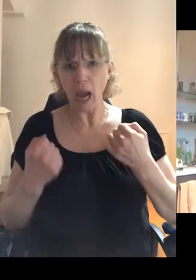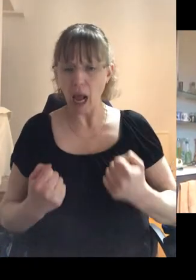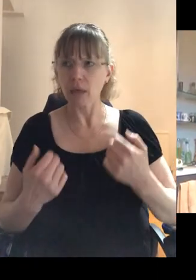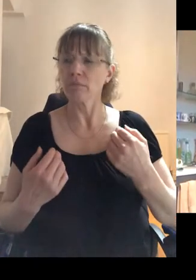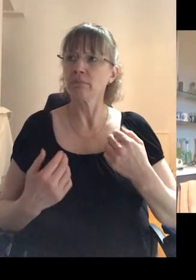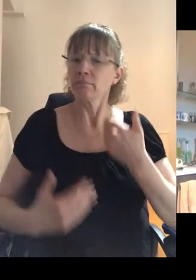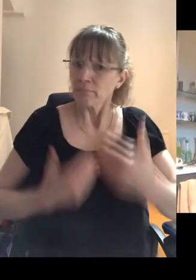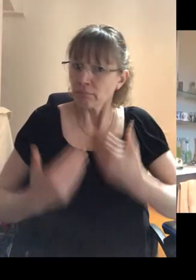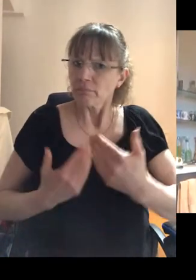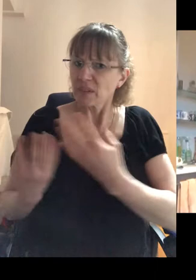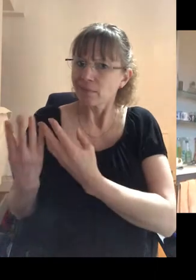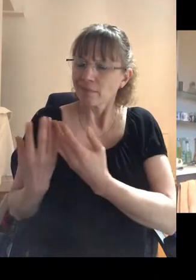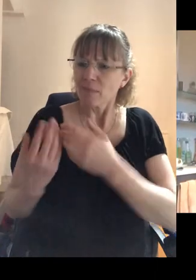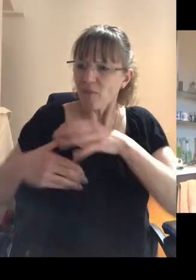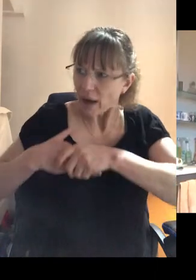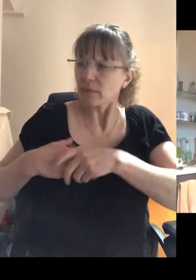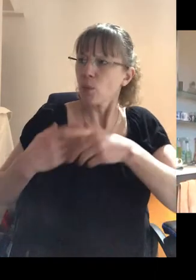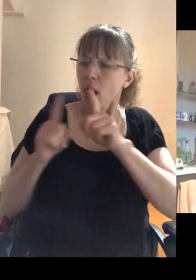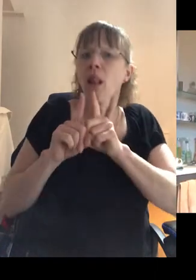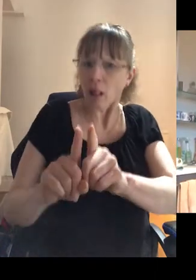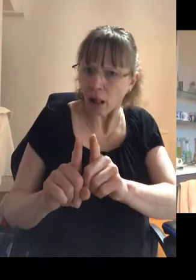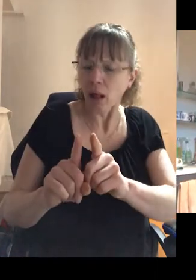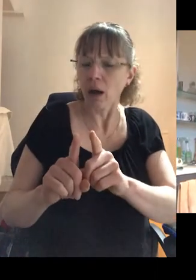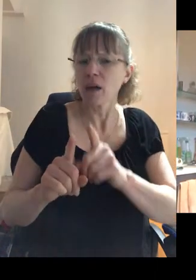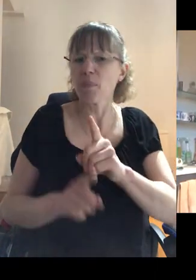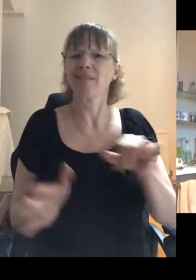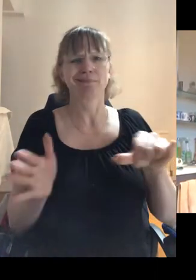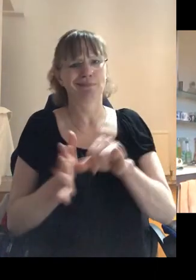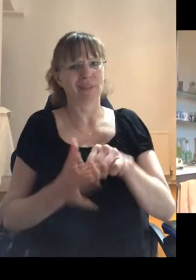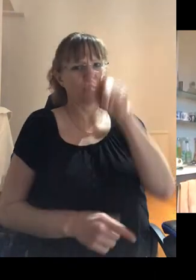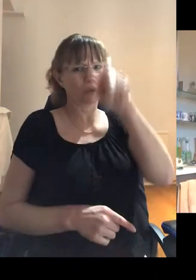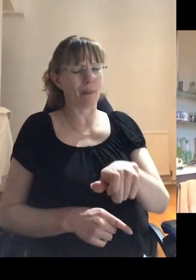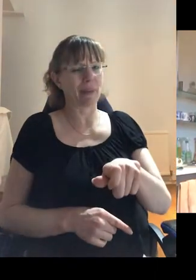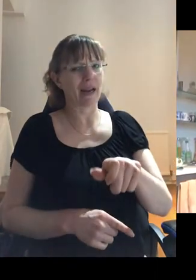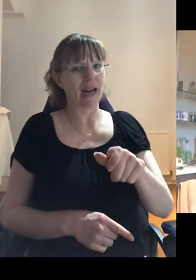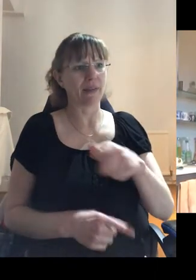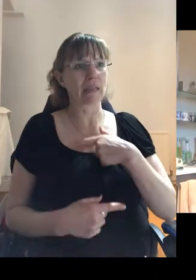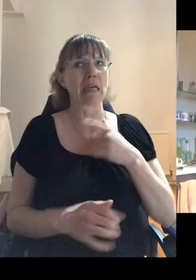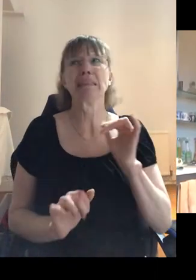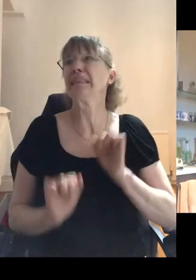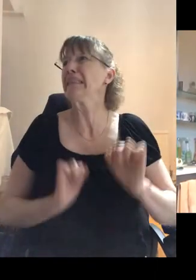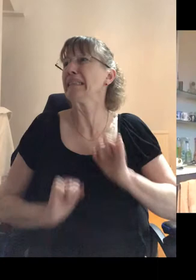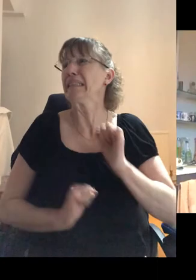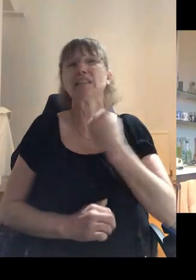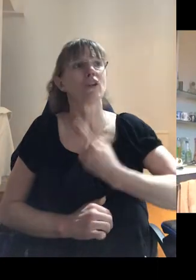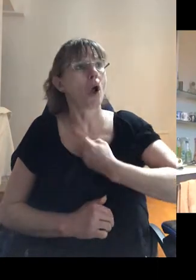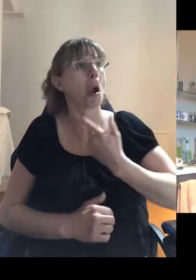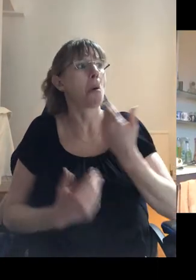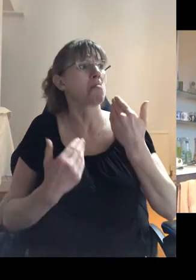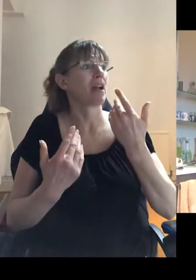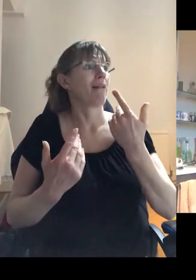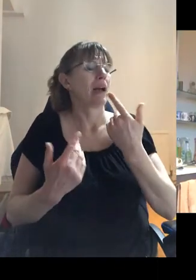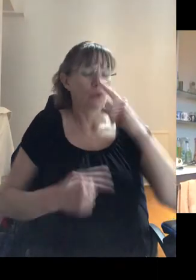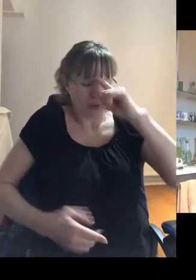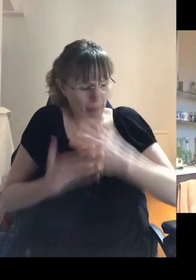at least some of those people with you. Um, but that's a hard sell to somebody who's sitting there freaked out completely about something they never